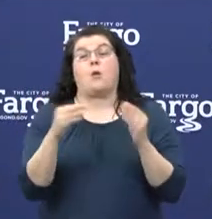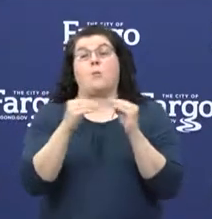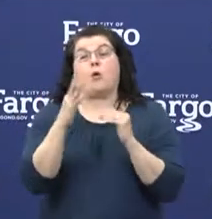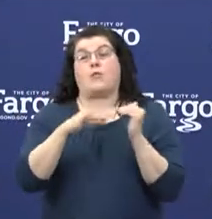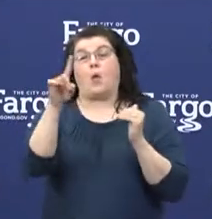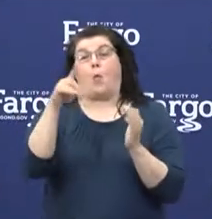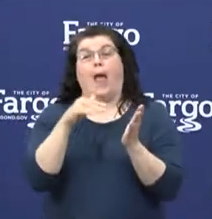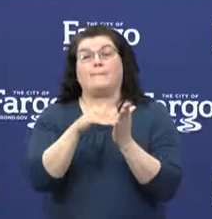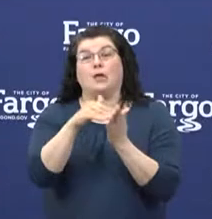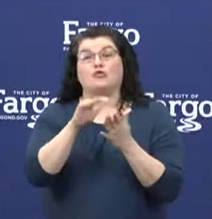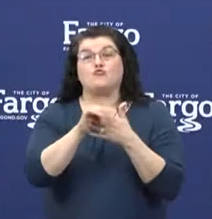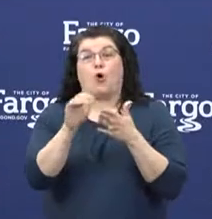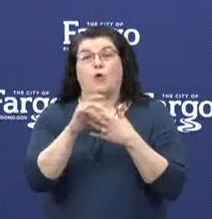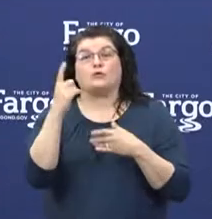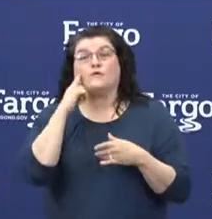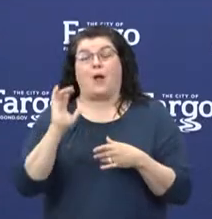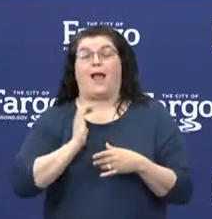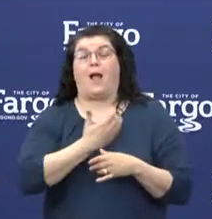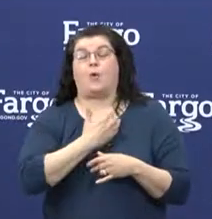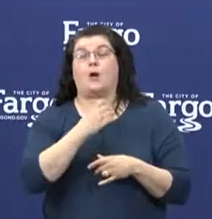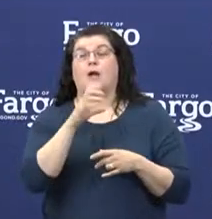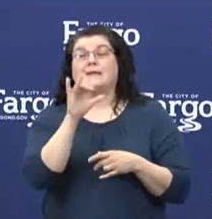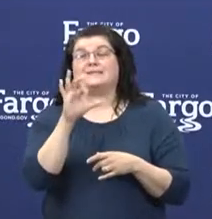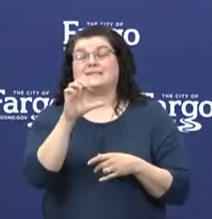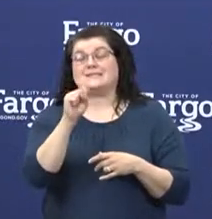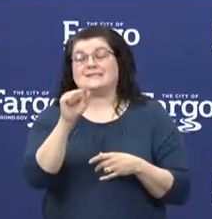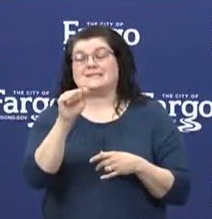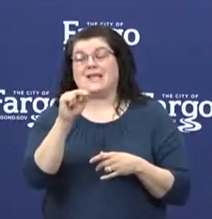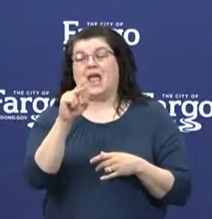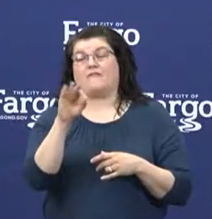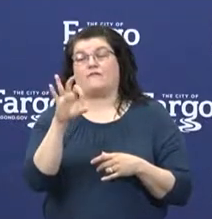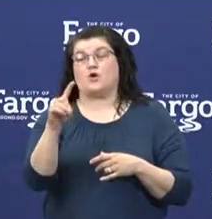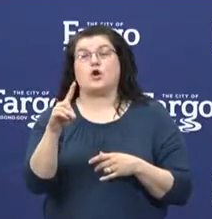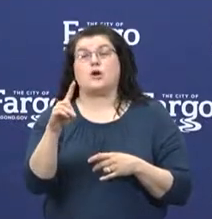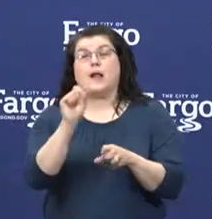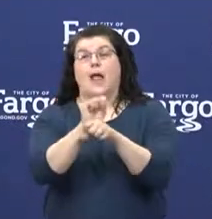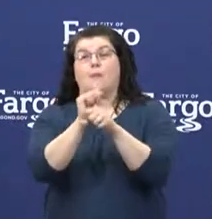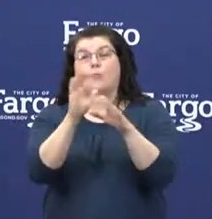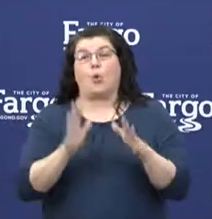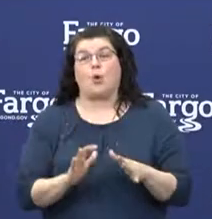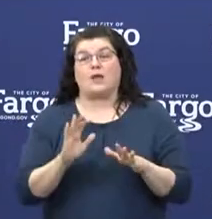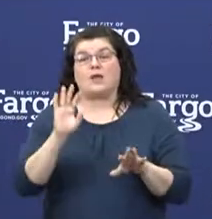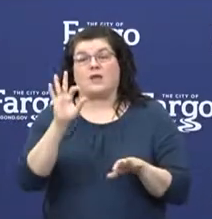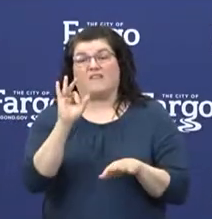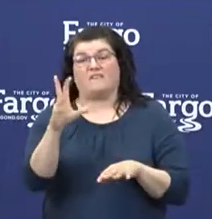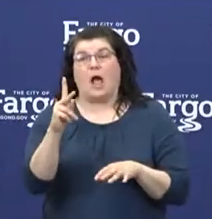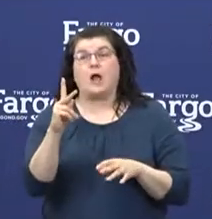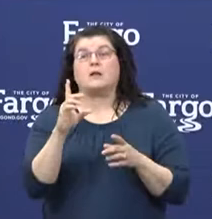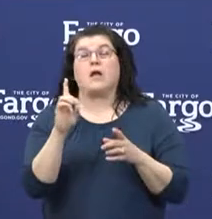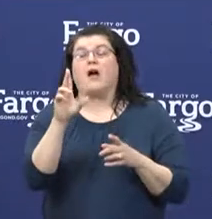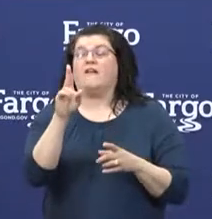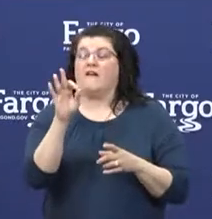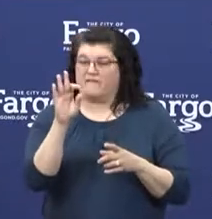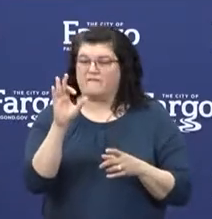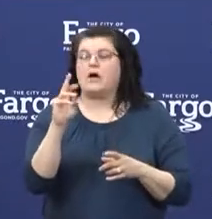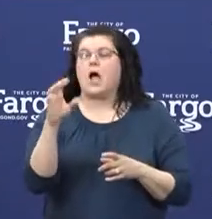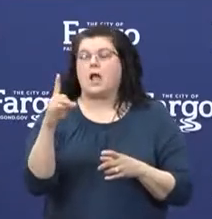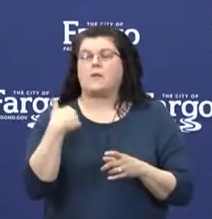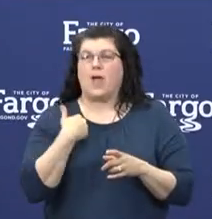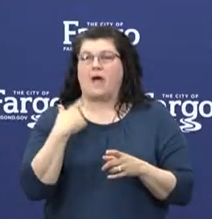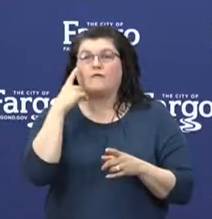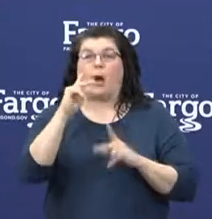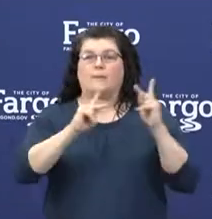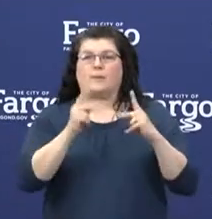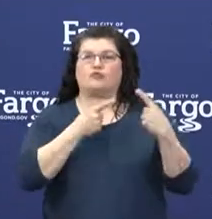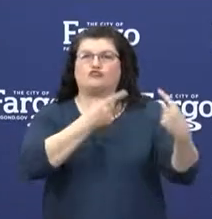Sanford Employee Crisis Fund. 100% of these funds go directly to our frontline staff who are struggling during this time and